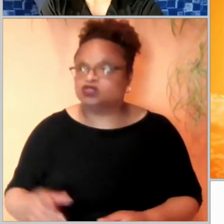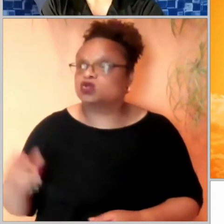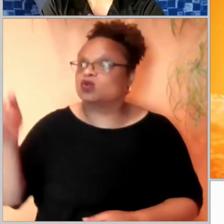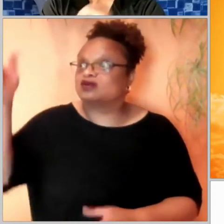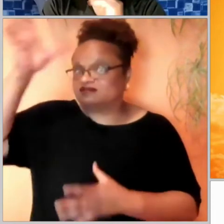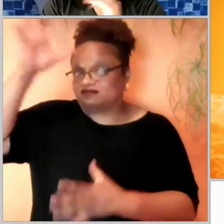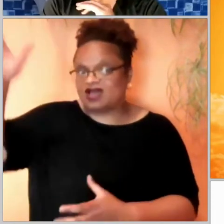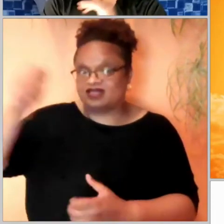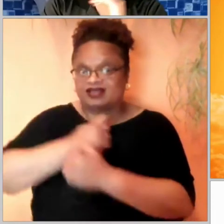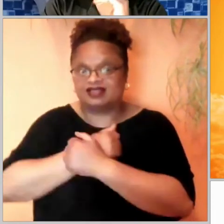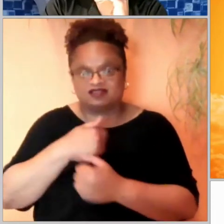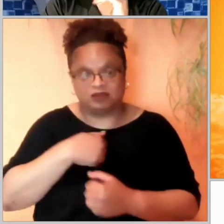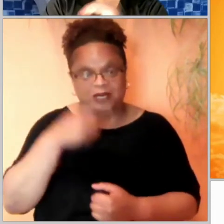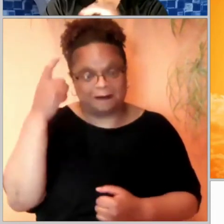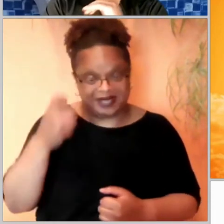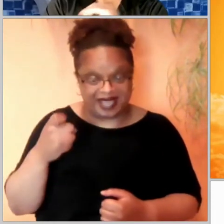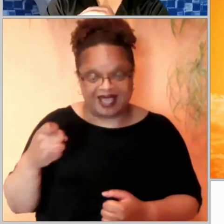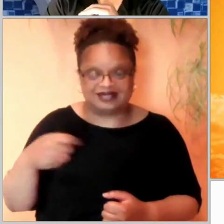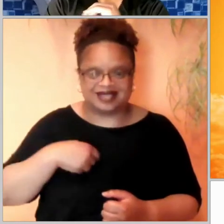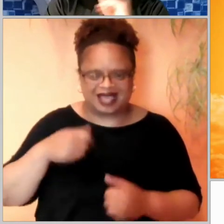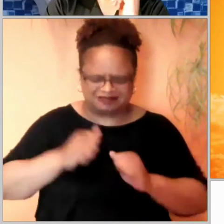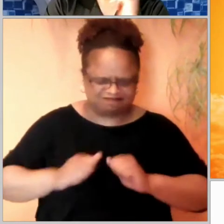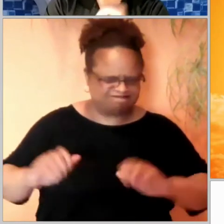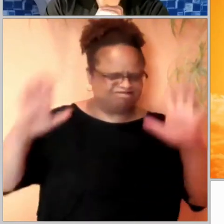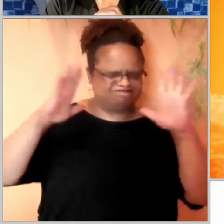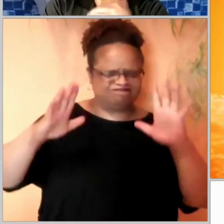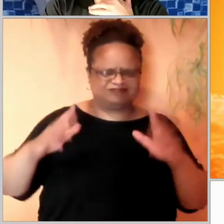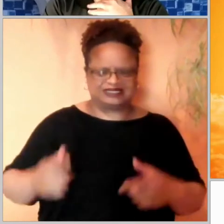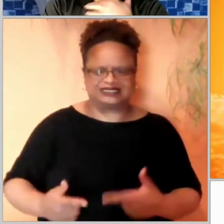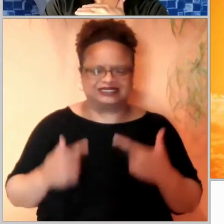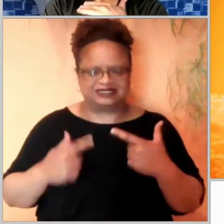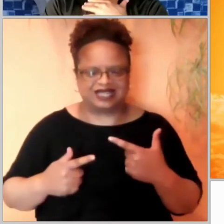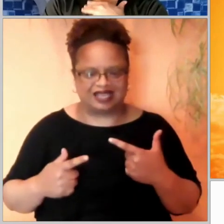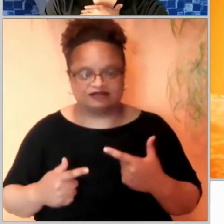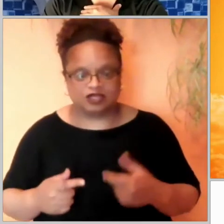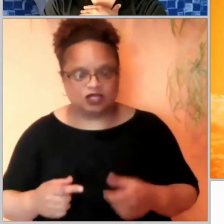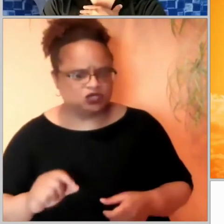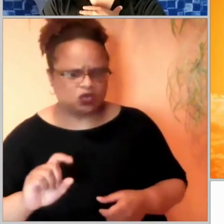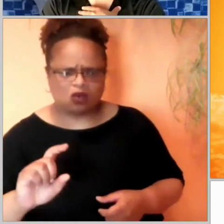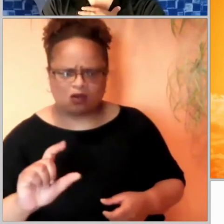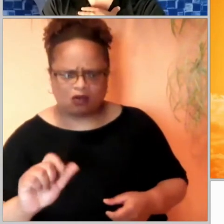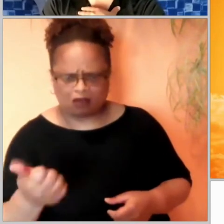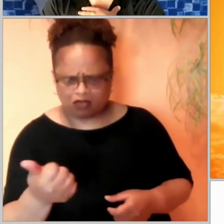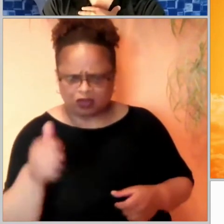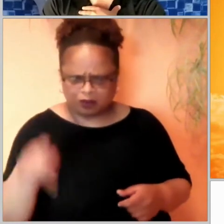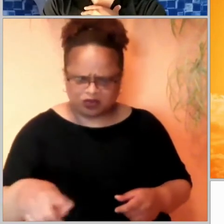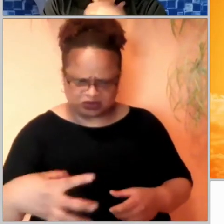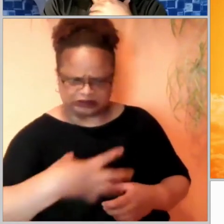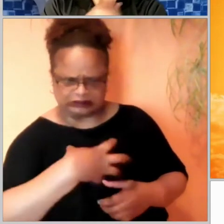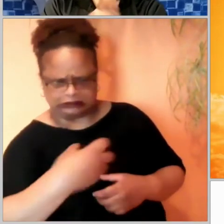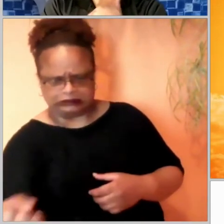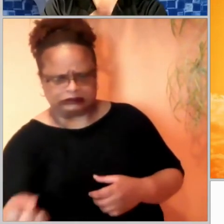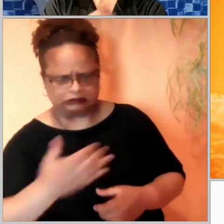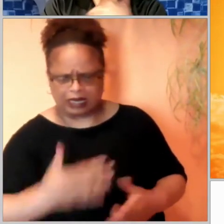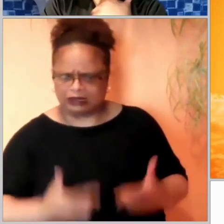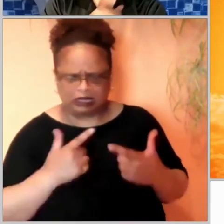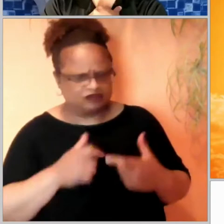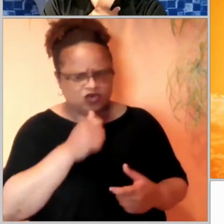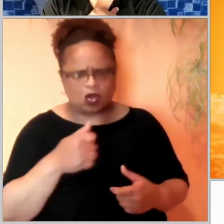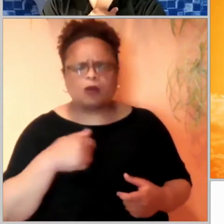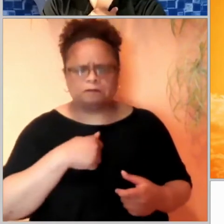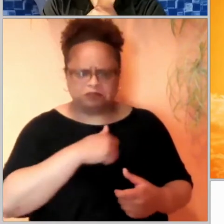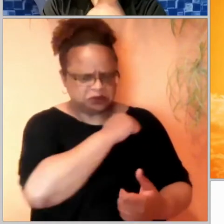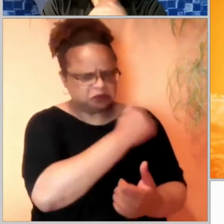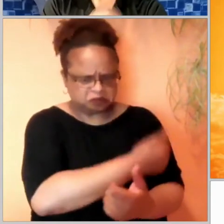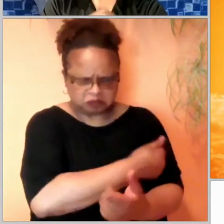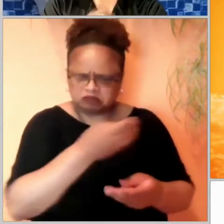back again. No one takes my life from me. I give my life of my own free will. I have the authority to give